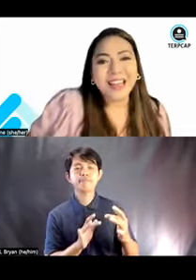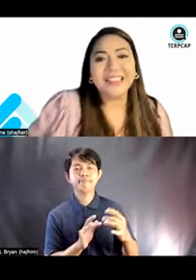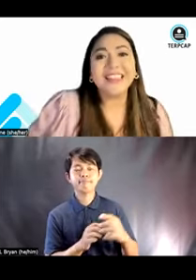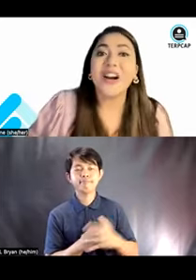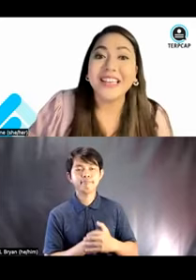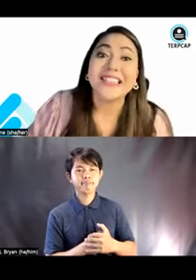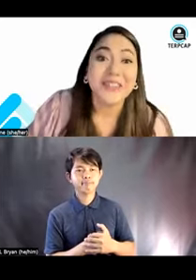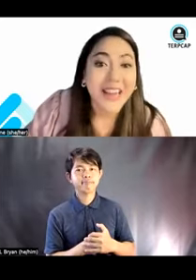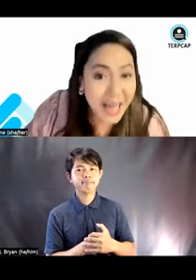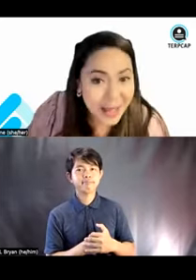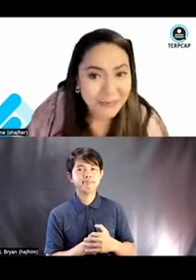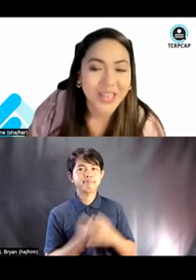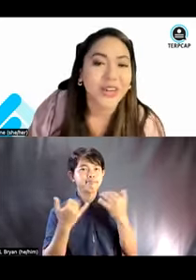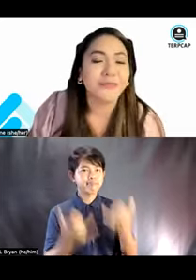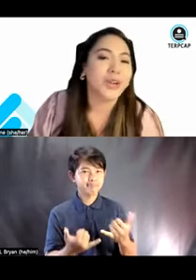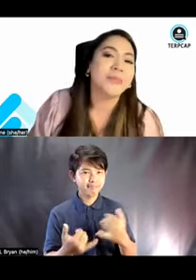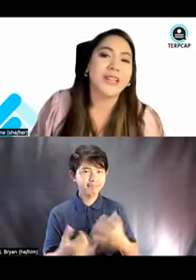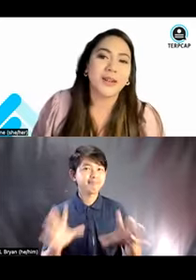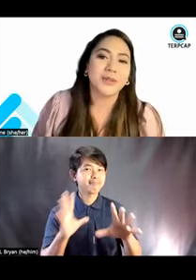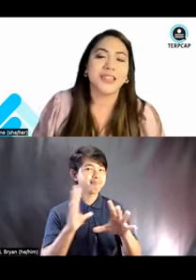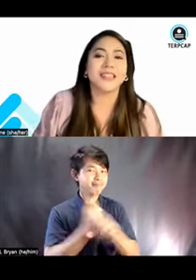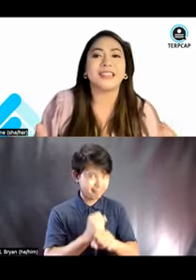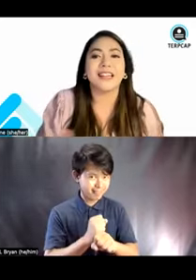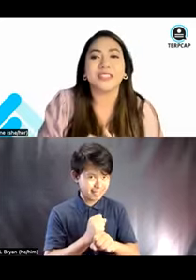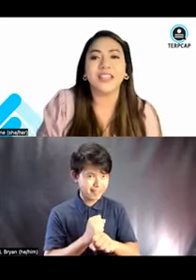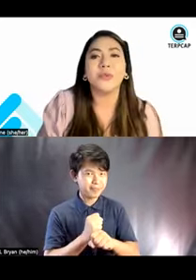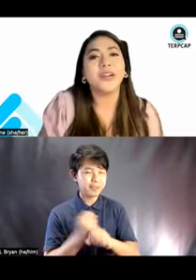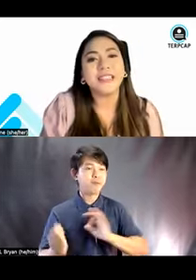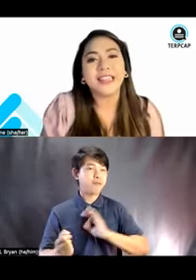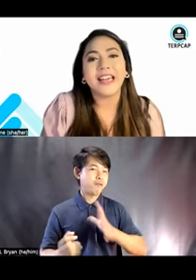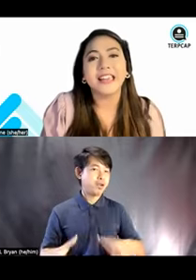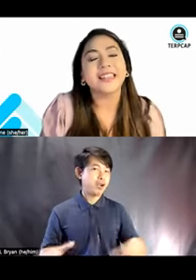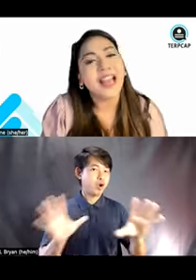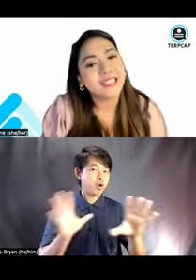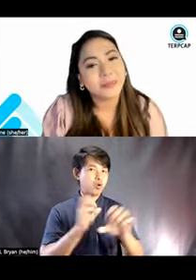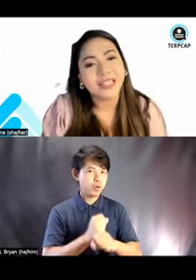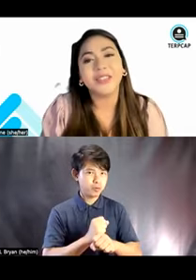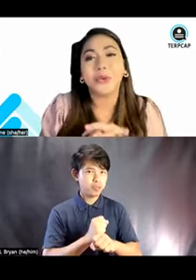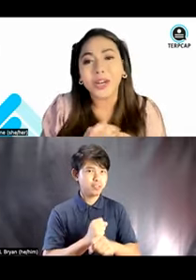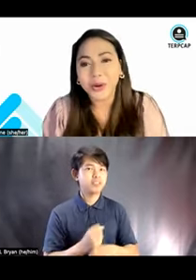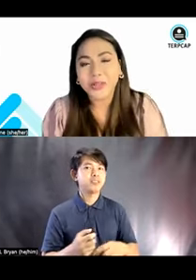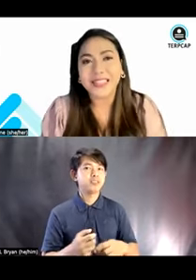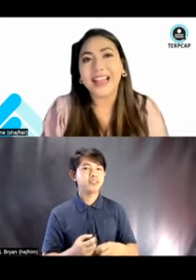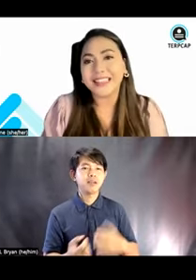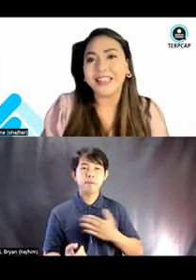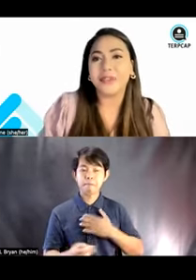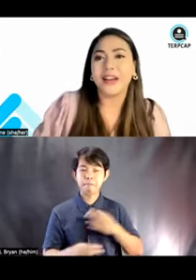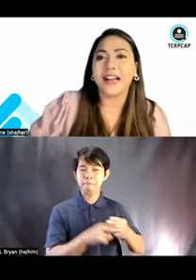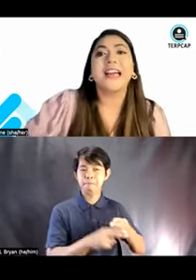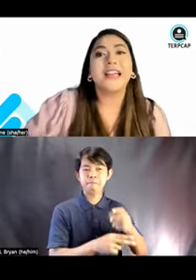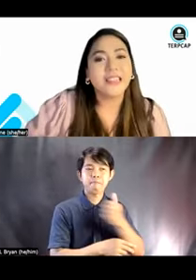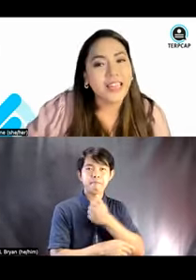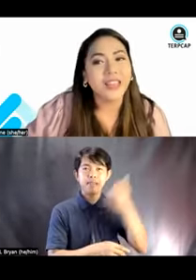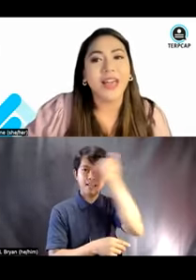Now, now it's a wrap. We are firmly closing this session. Once again, this has been your host, Anta